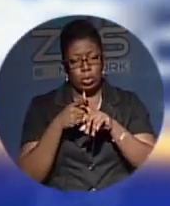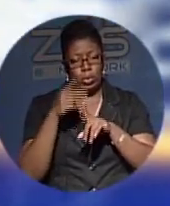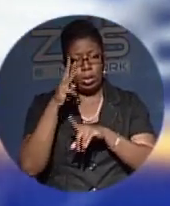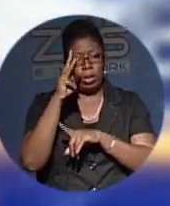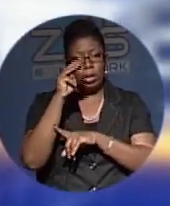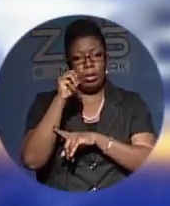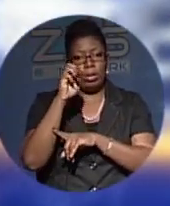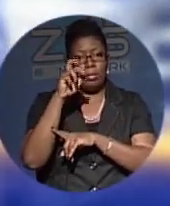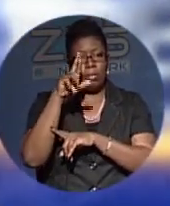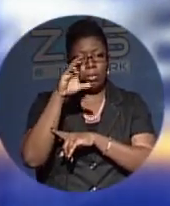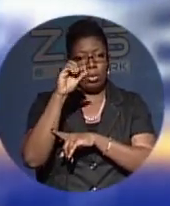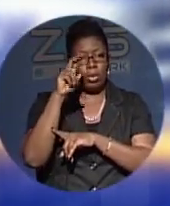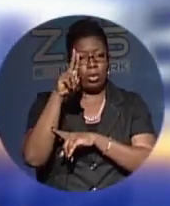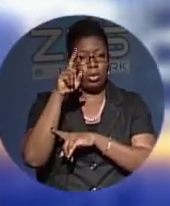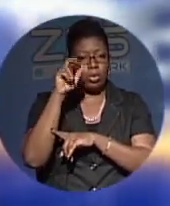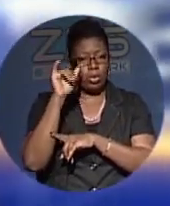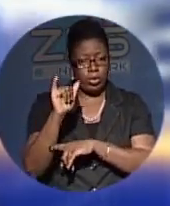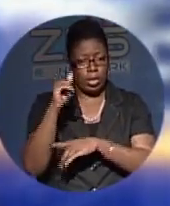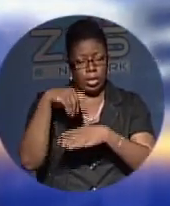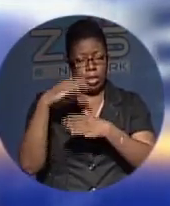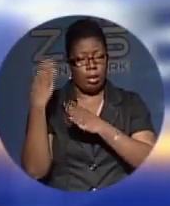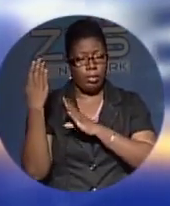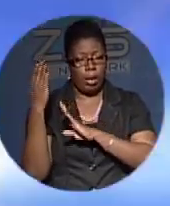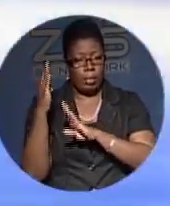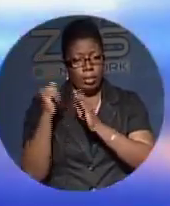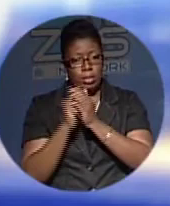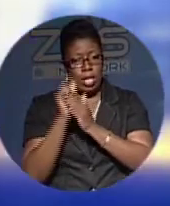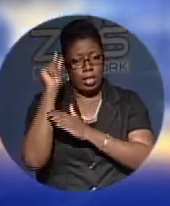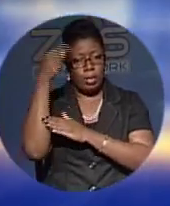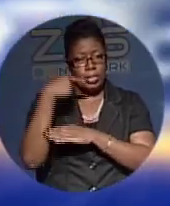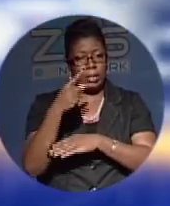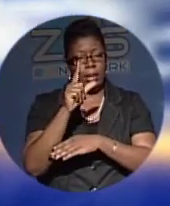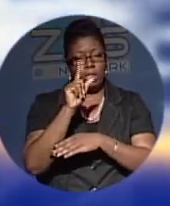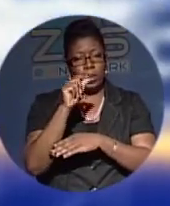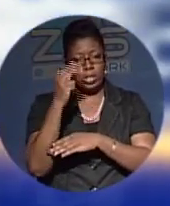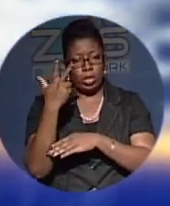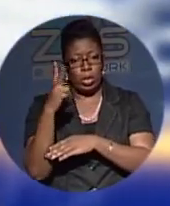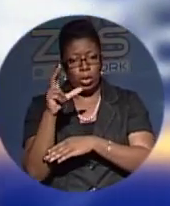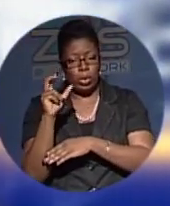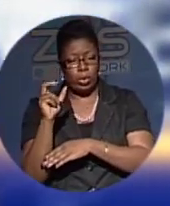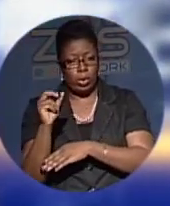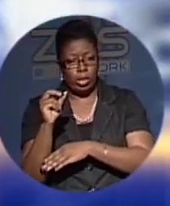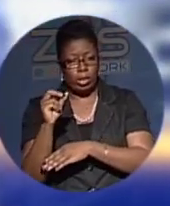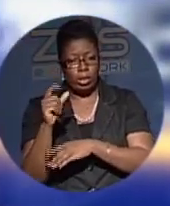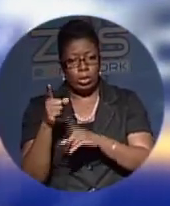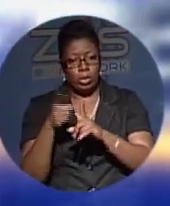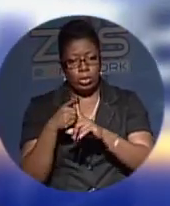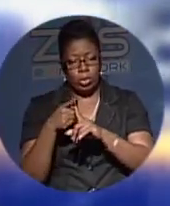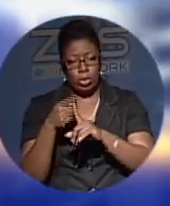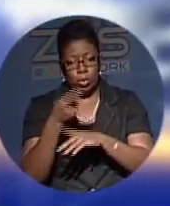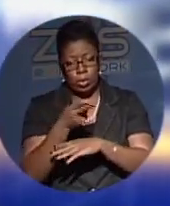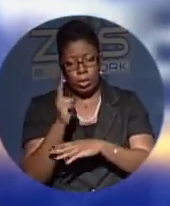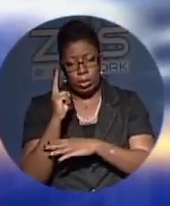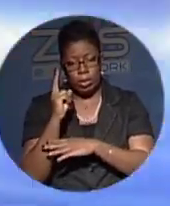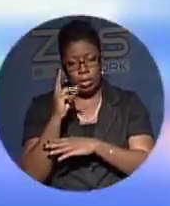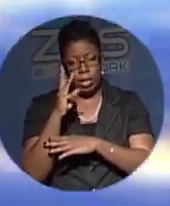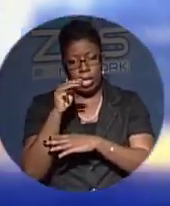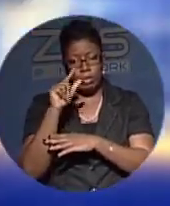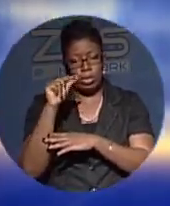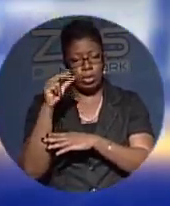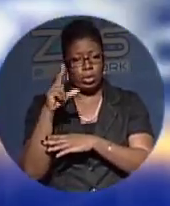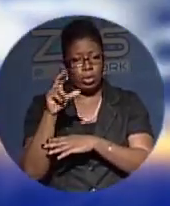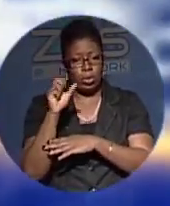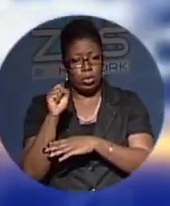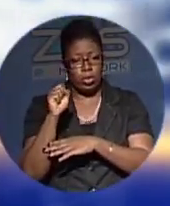landfills throughout the Bahamas. The government anticipates by the year 2030 to employ 30% of the national energy use to come from